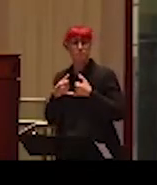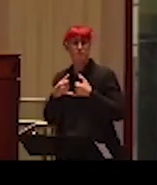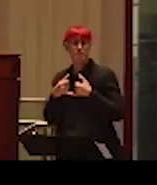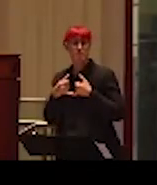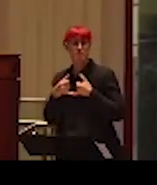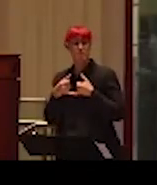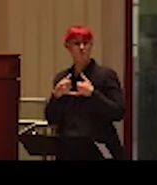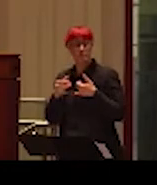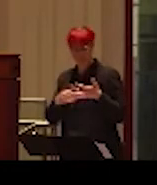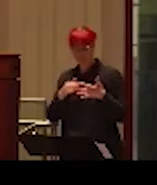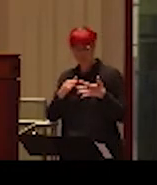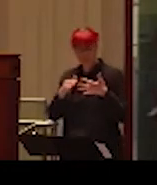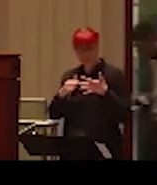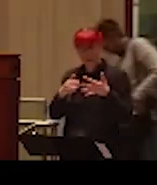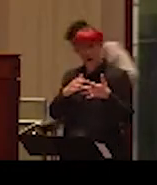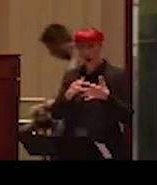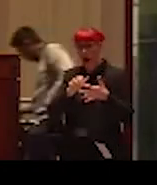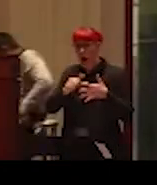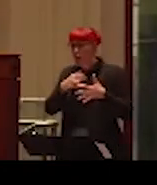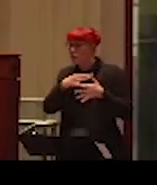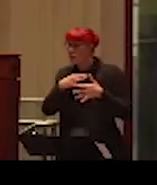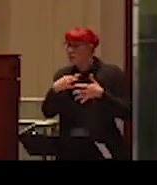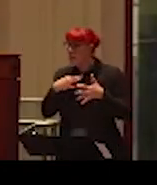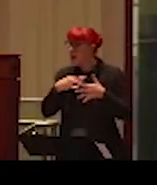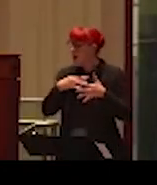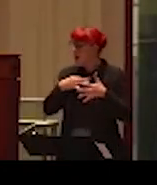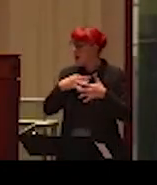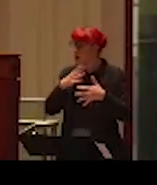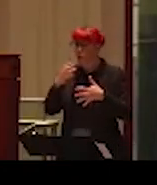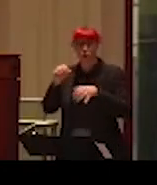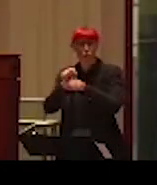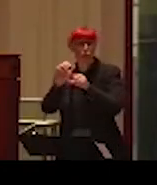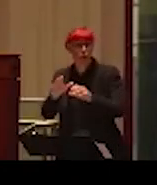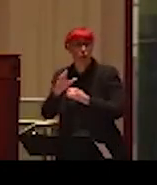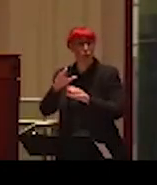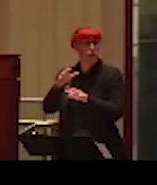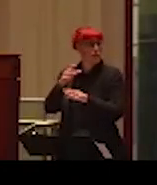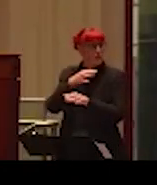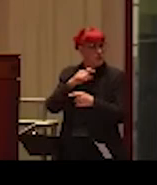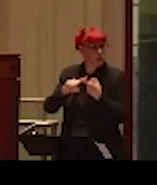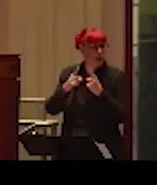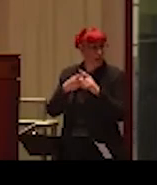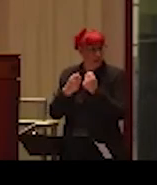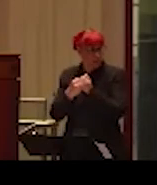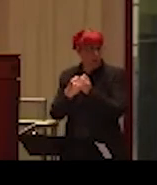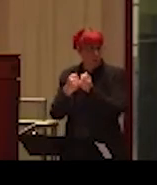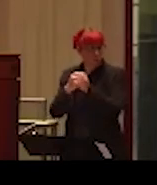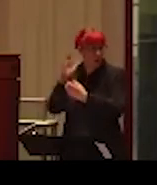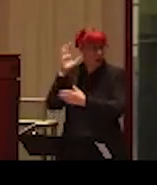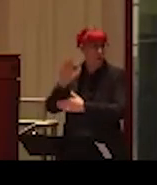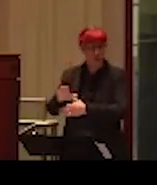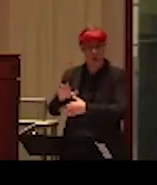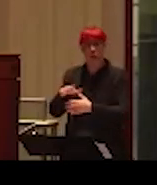I'm grateful to my many colleagues and friends who supported me along the way. And I would particularly mention